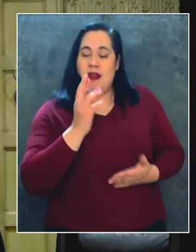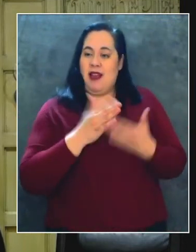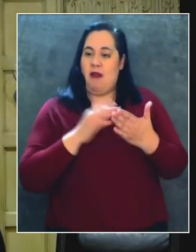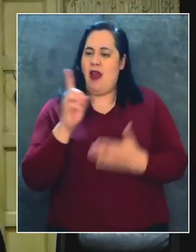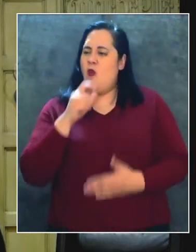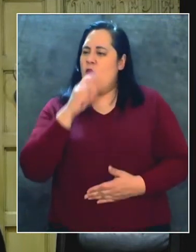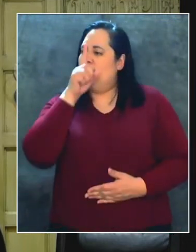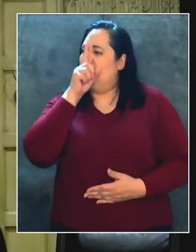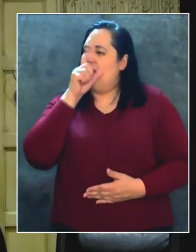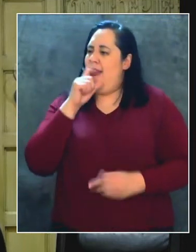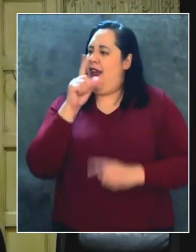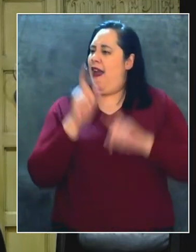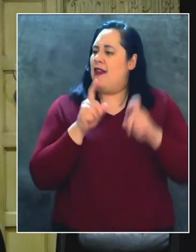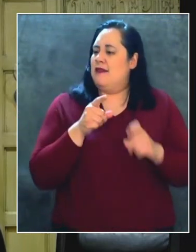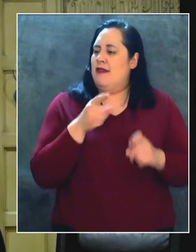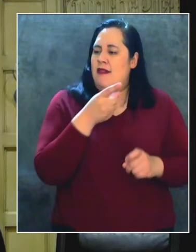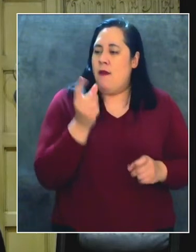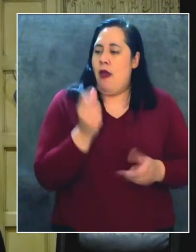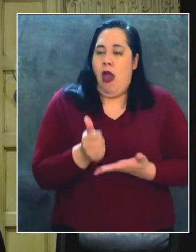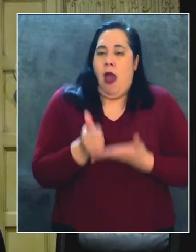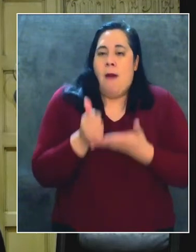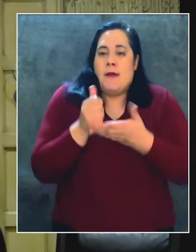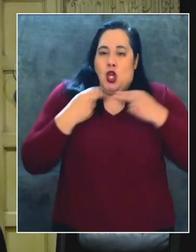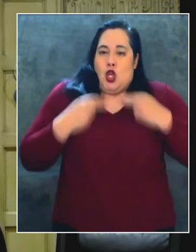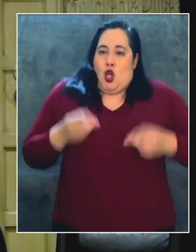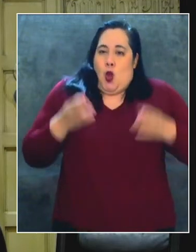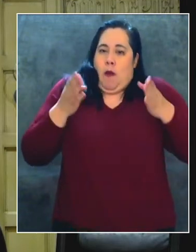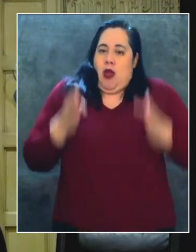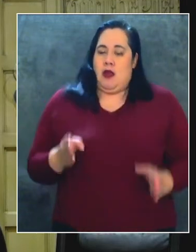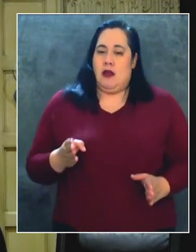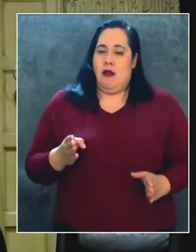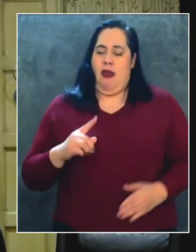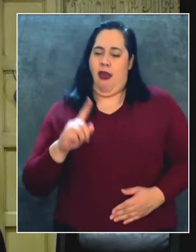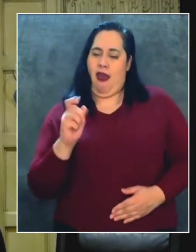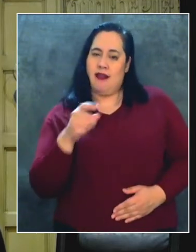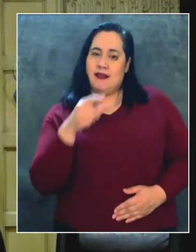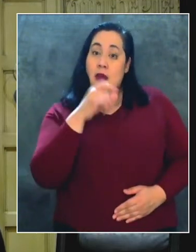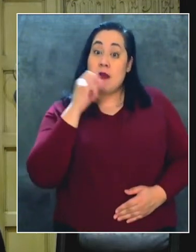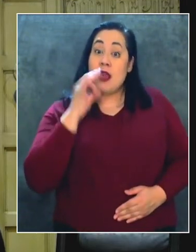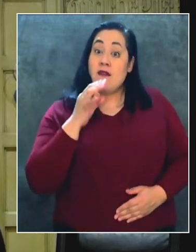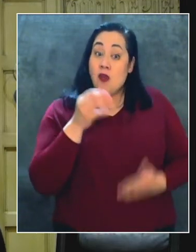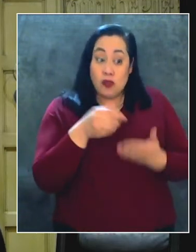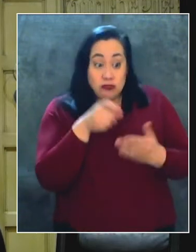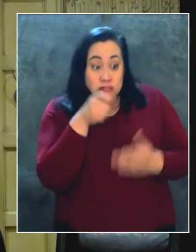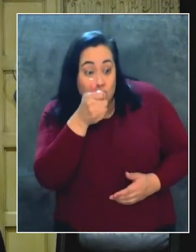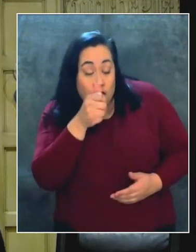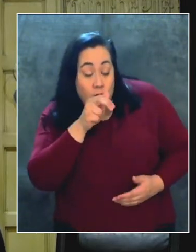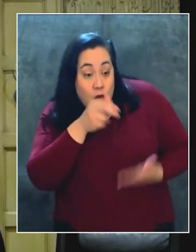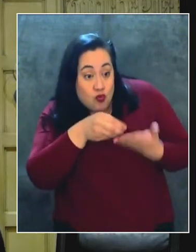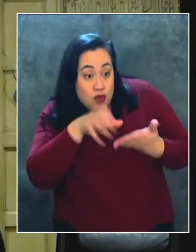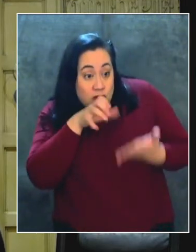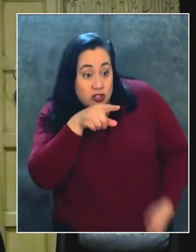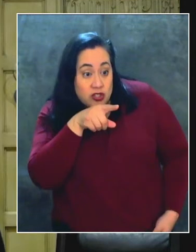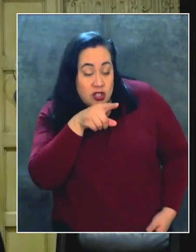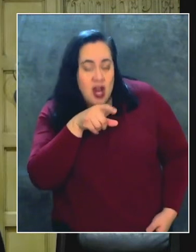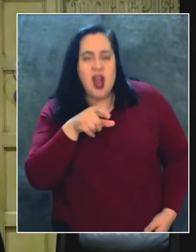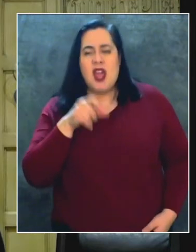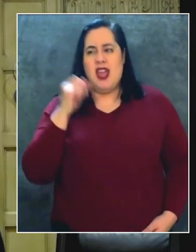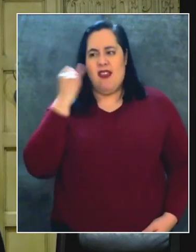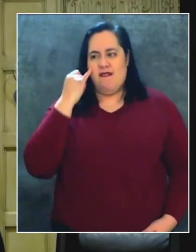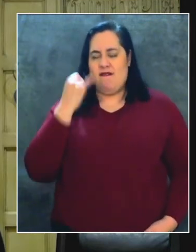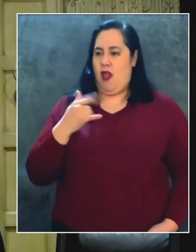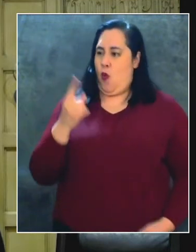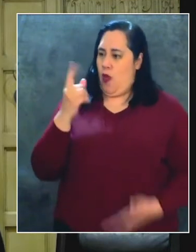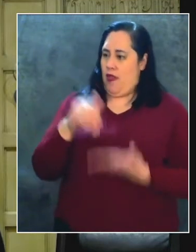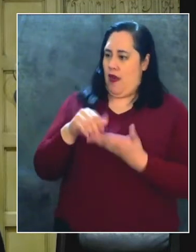ask those sorts of questions when we're helping human beings and ask them whether they're rich and whether the difference of $1